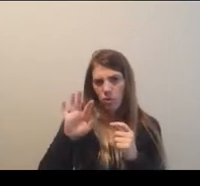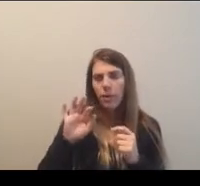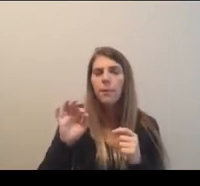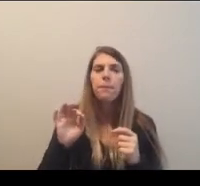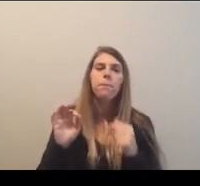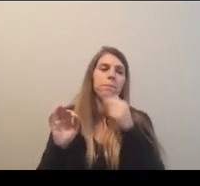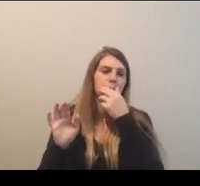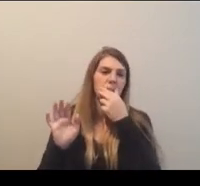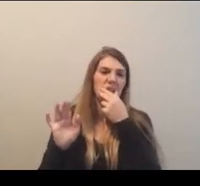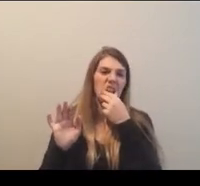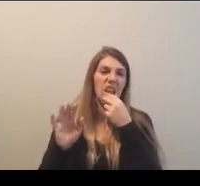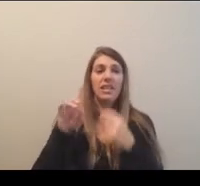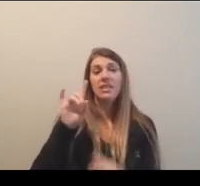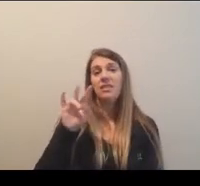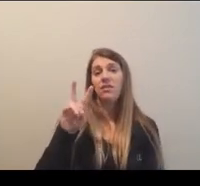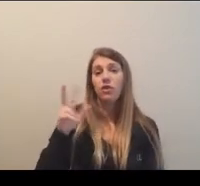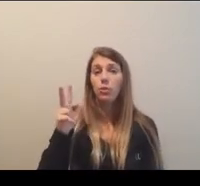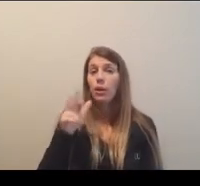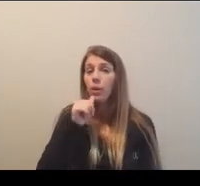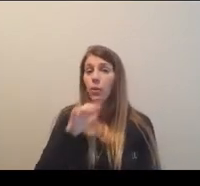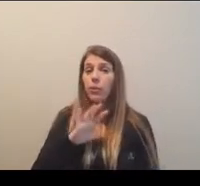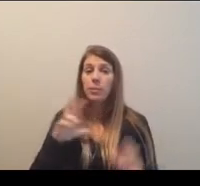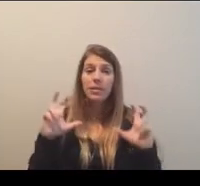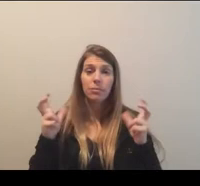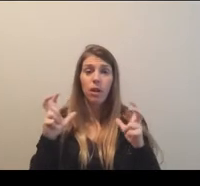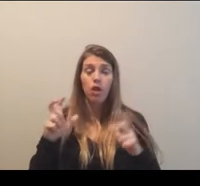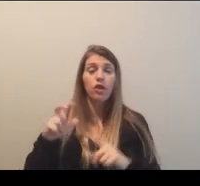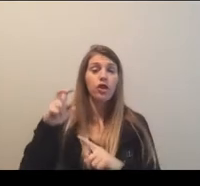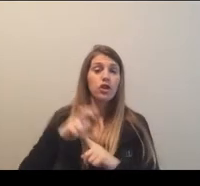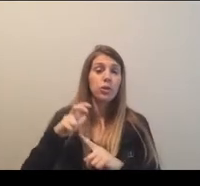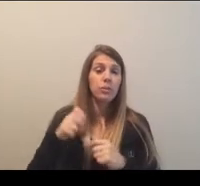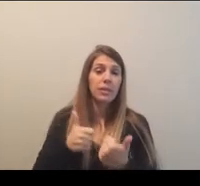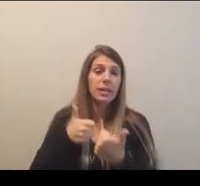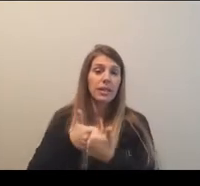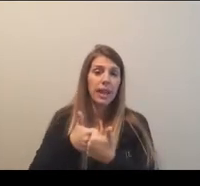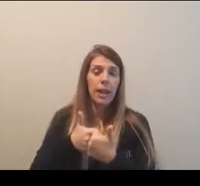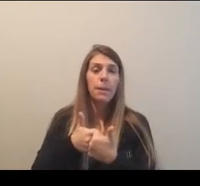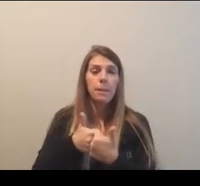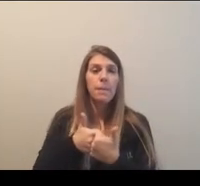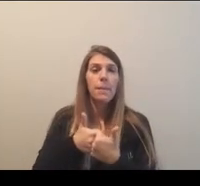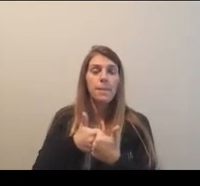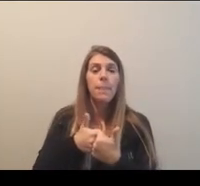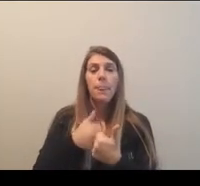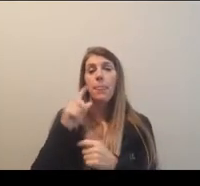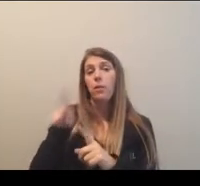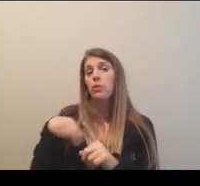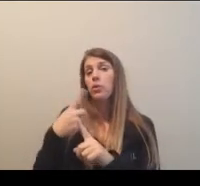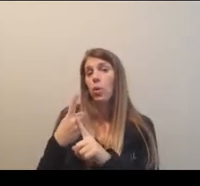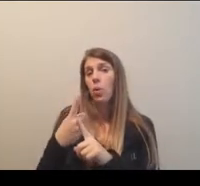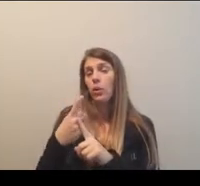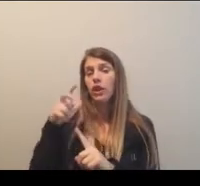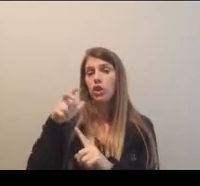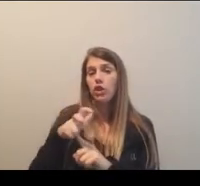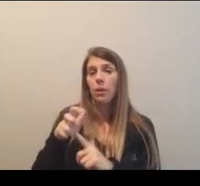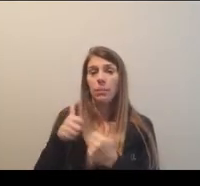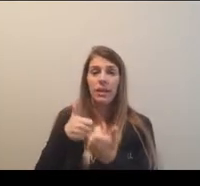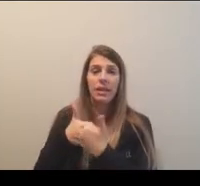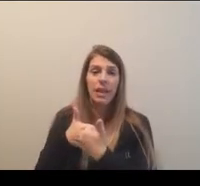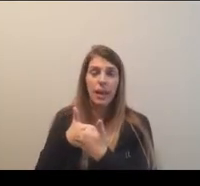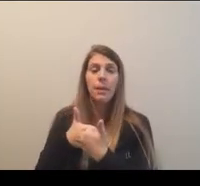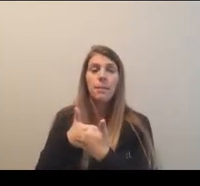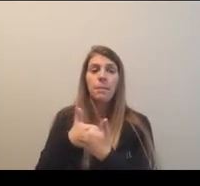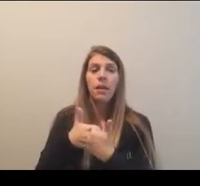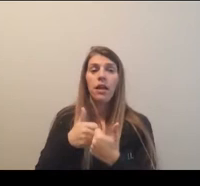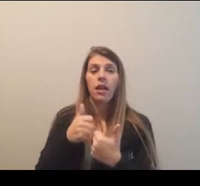um, division three, women's basketball, the championship game was one, the only basketball championship game across the